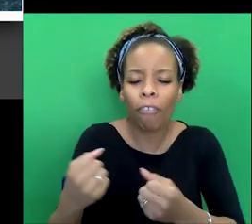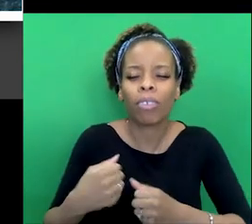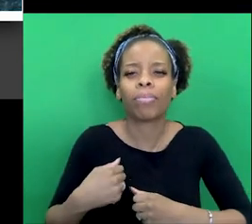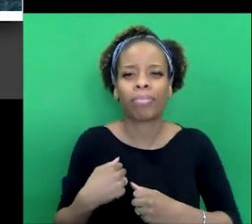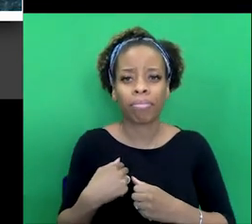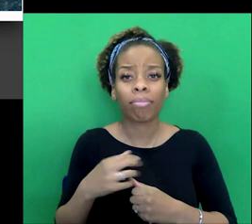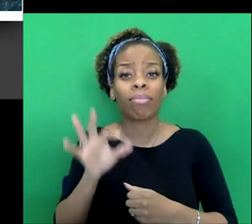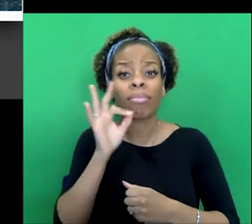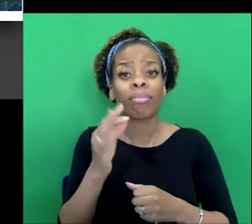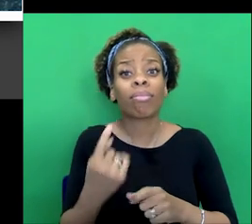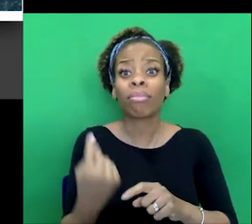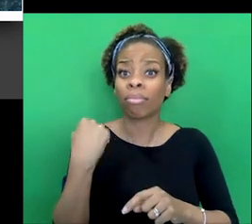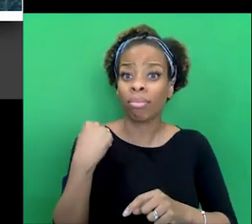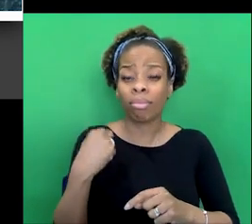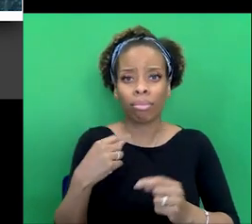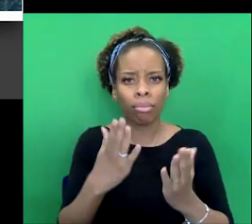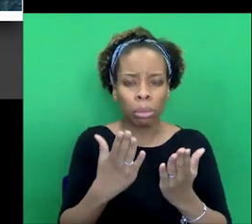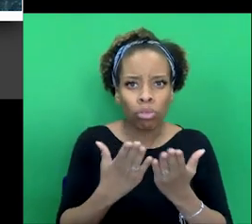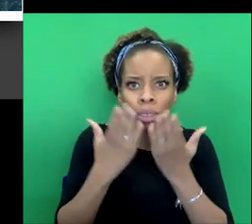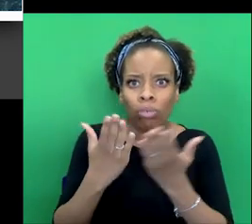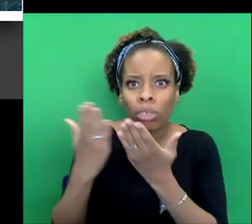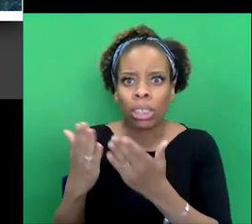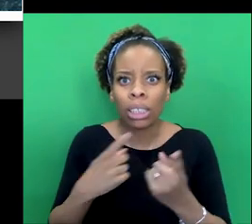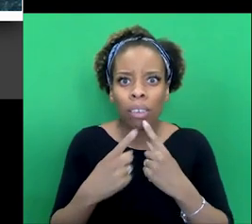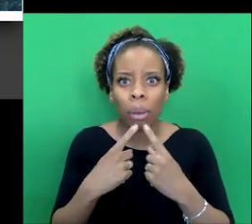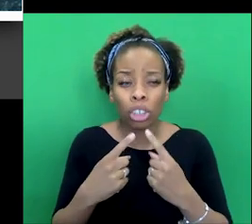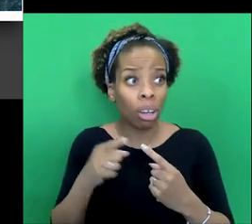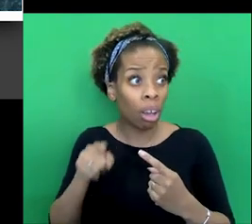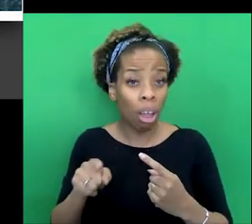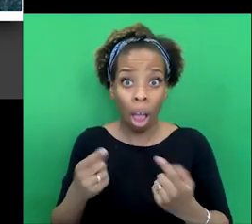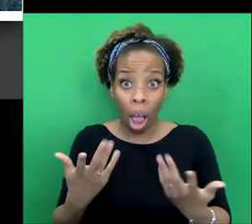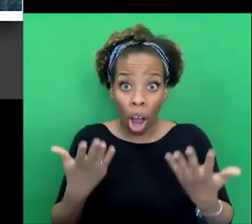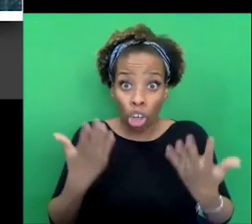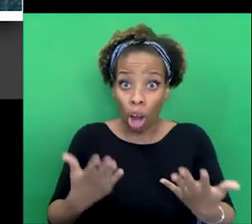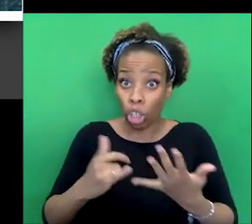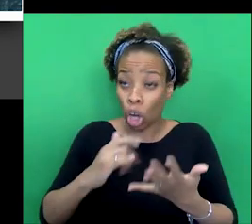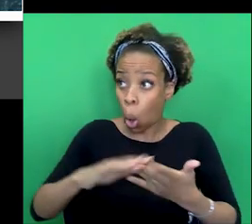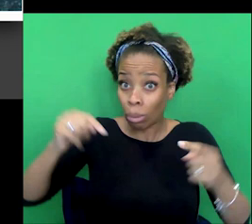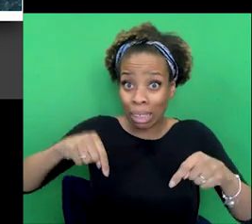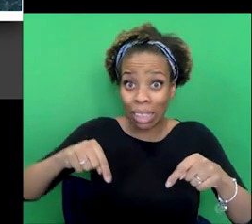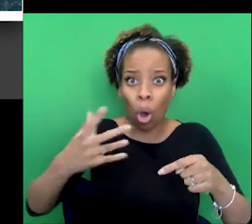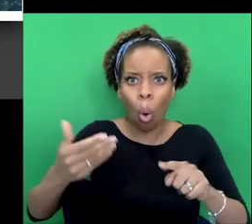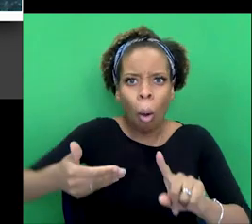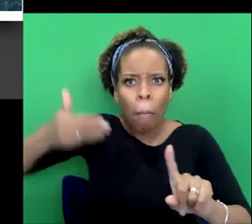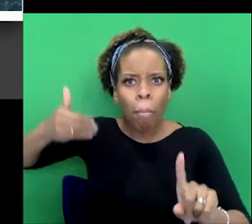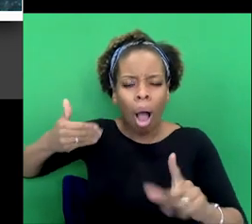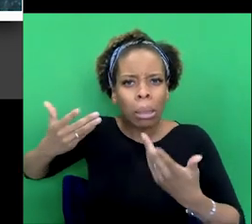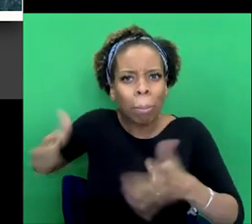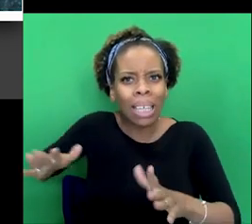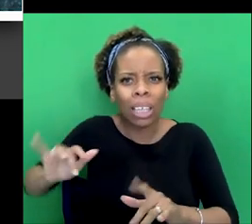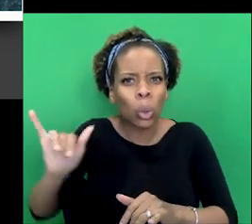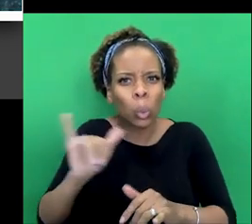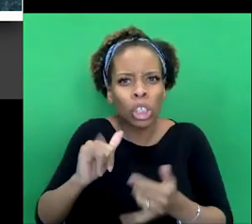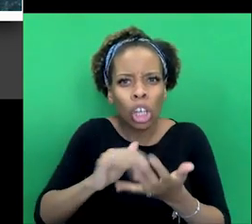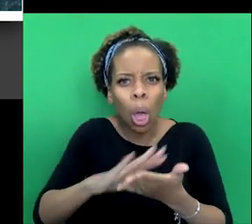his readership in that moment regard him as a figure of the present day, or as one of the, of the recent past? I think